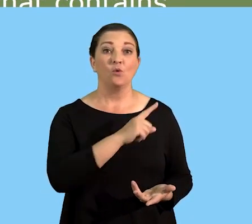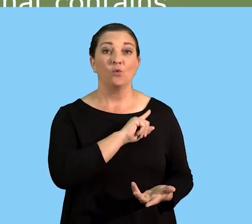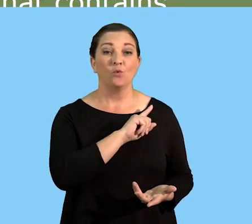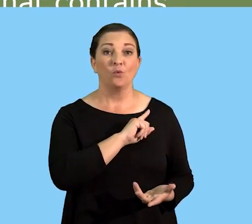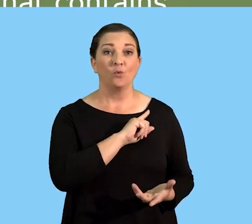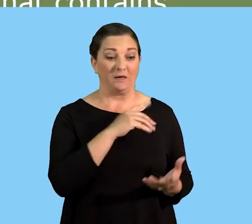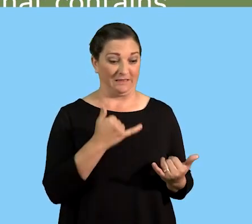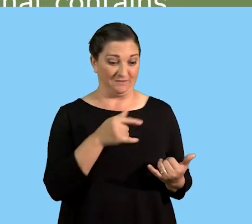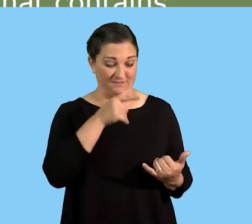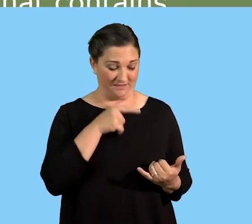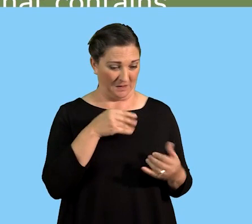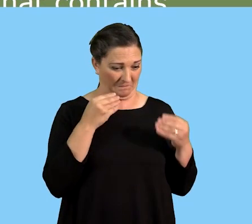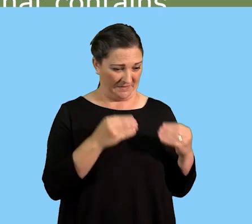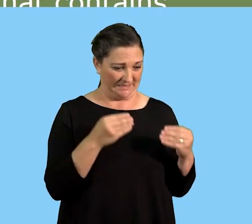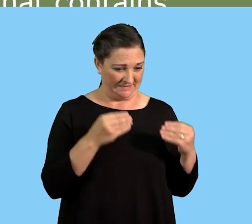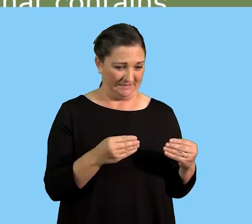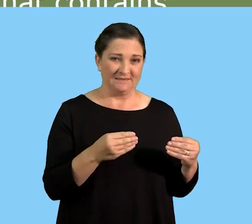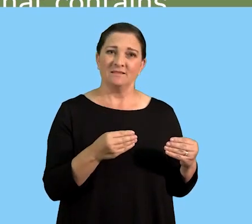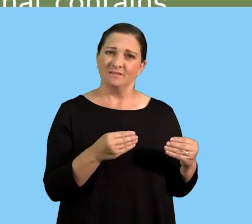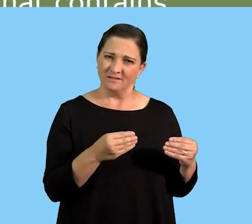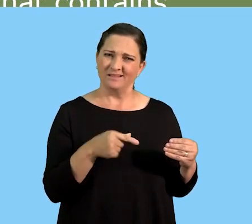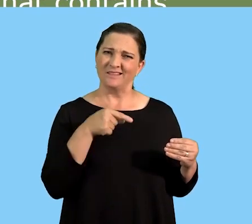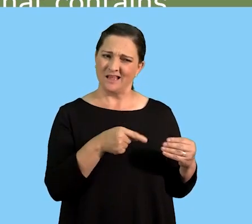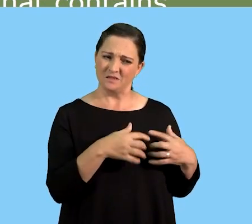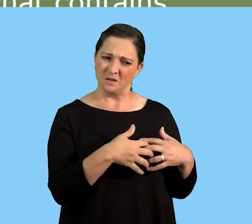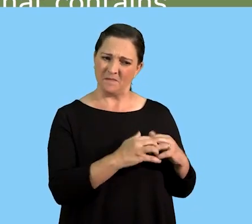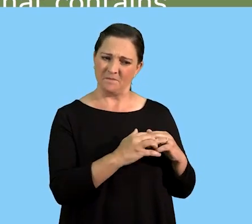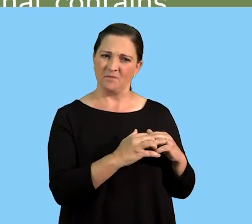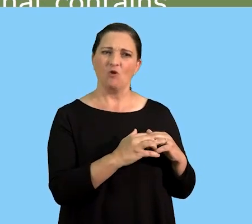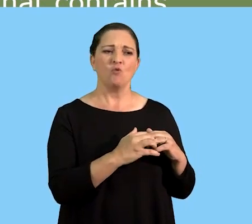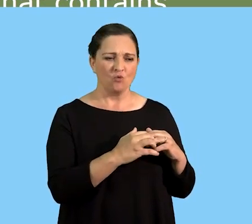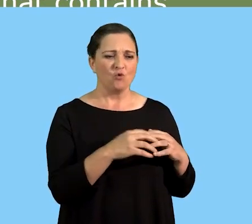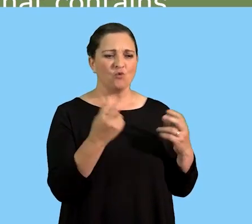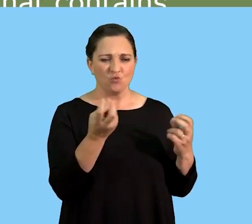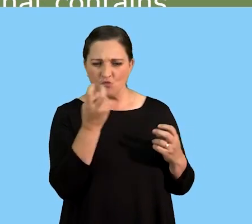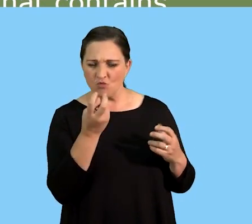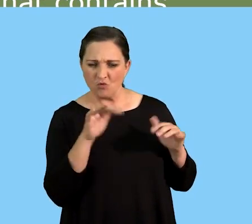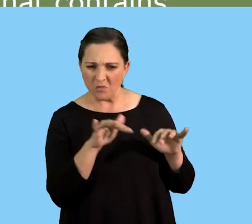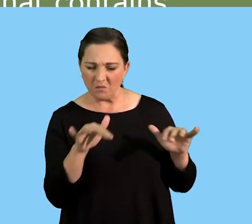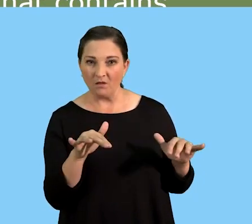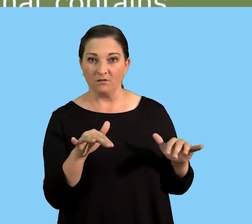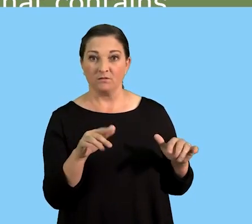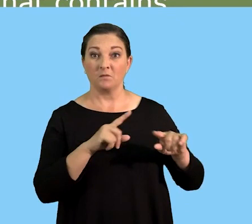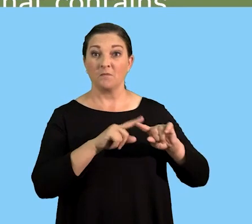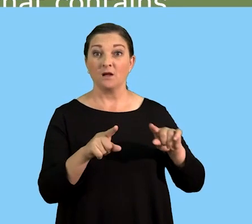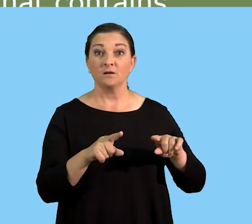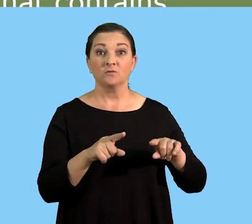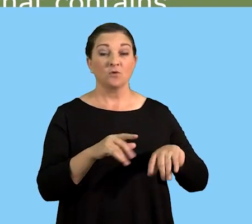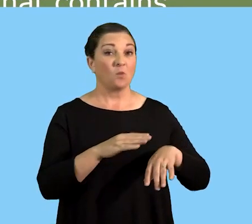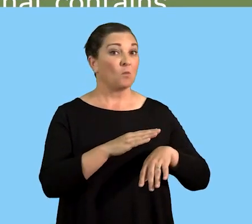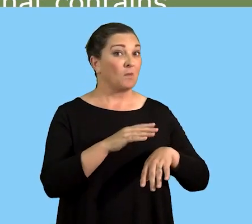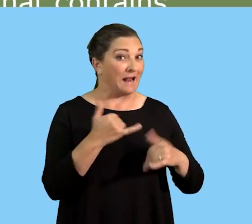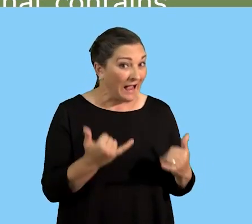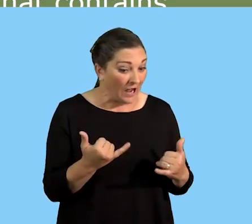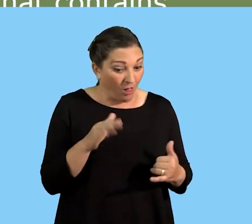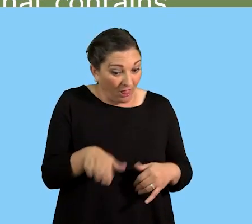telling us that the business is a business that is established and looking for people, but it